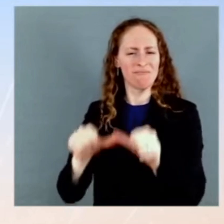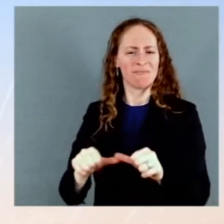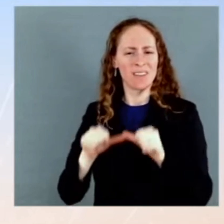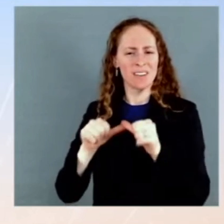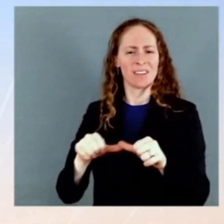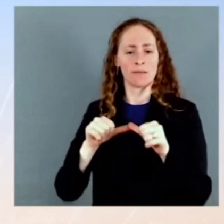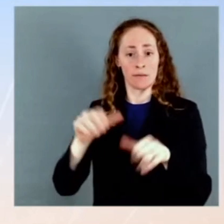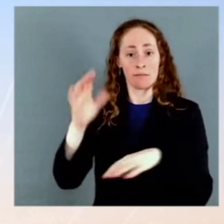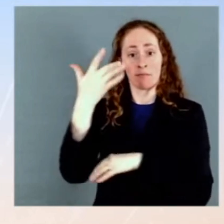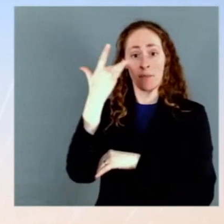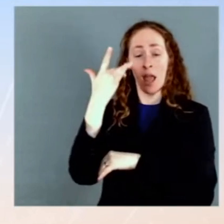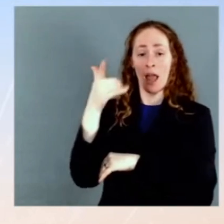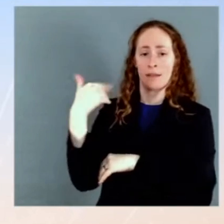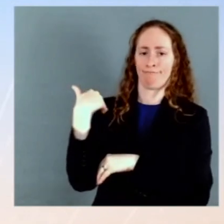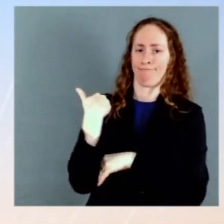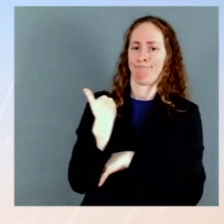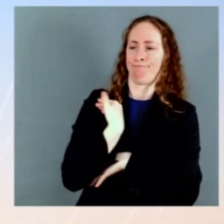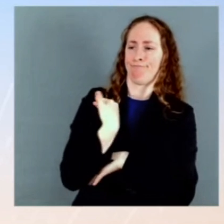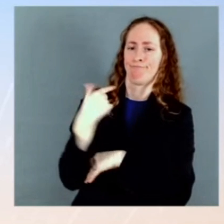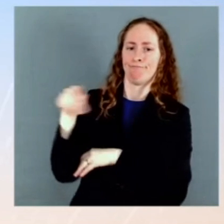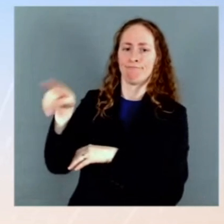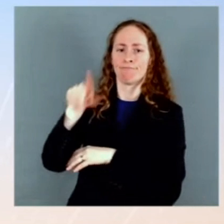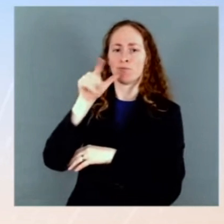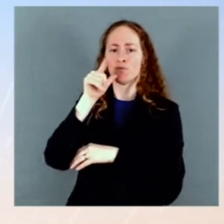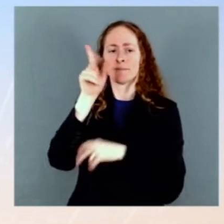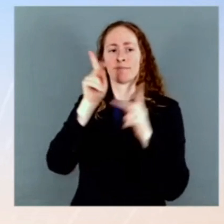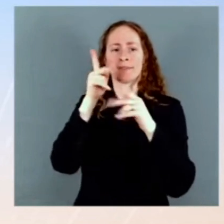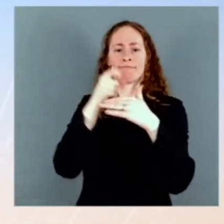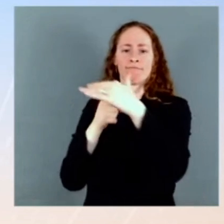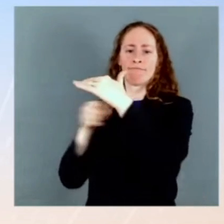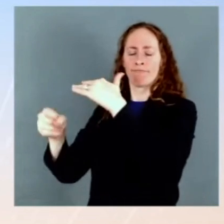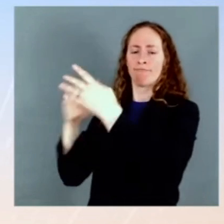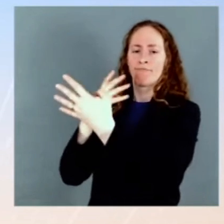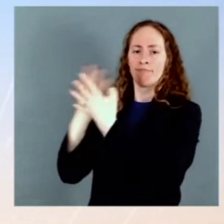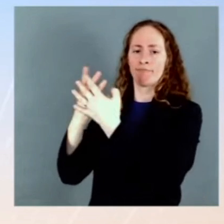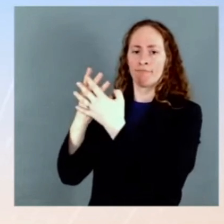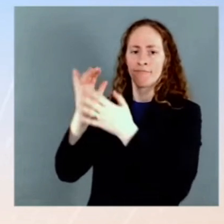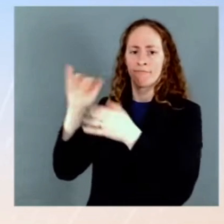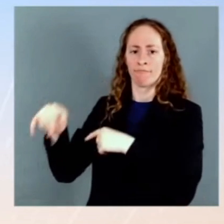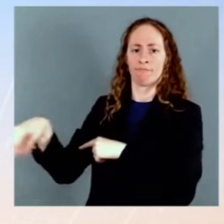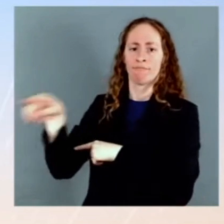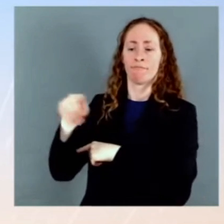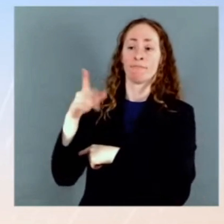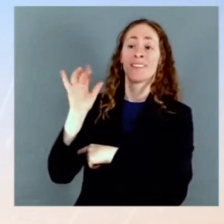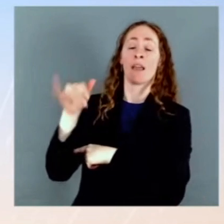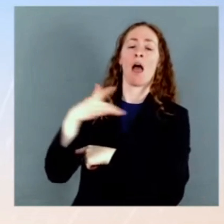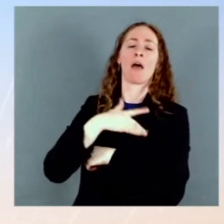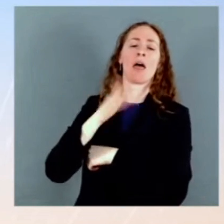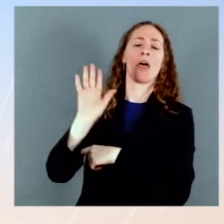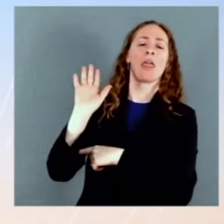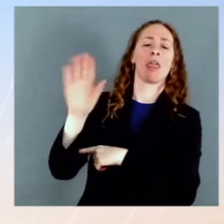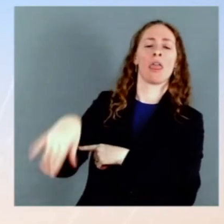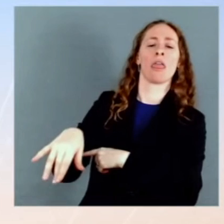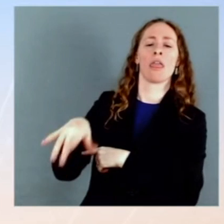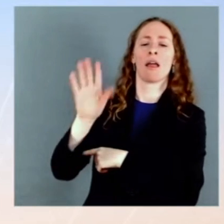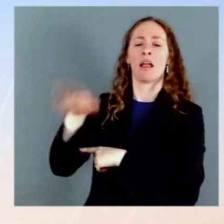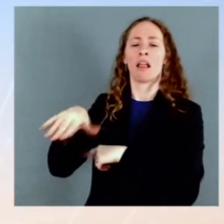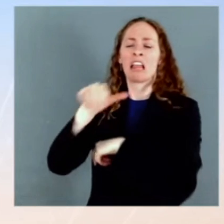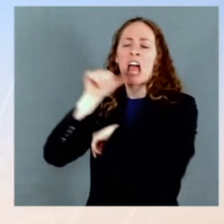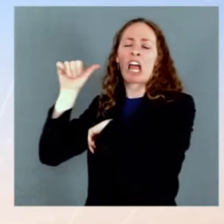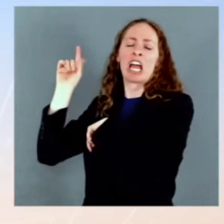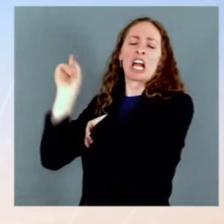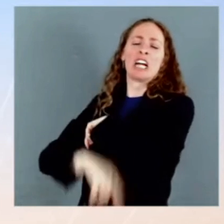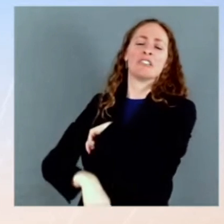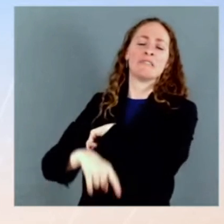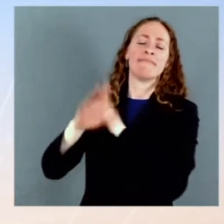attribute the reasoning from here. What I will tell you is we have seen an increase in crime over the course of the pandemic. There are a range of reasons